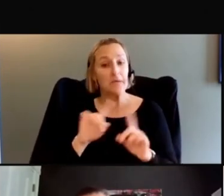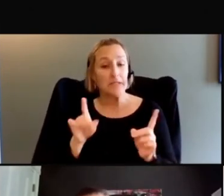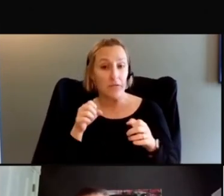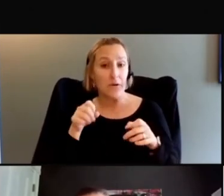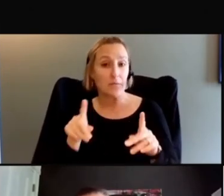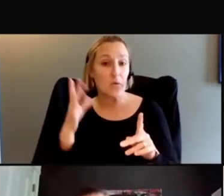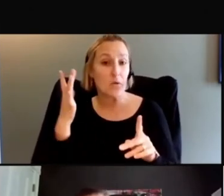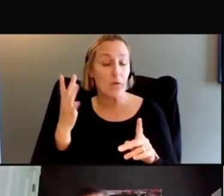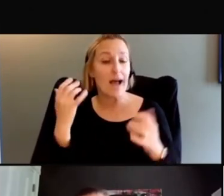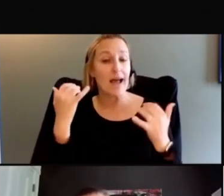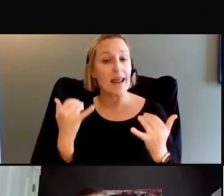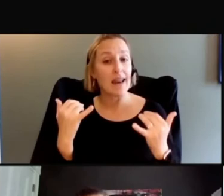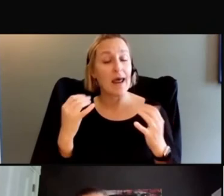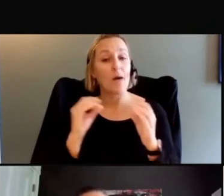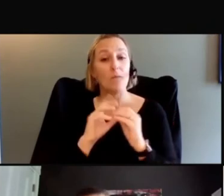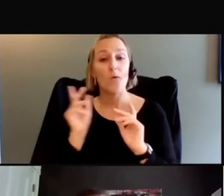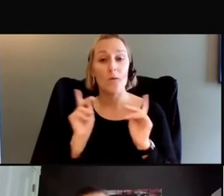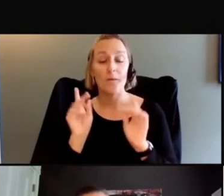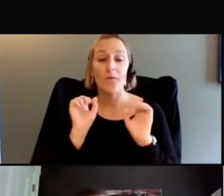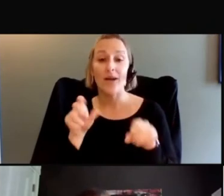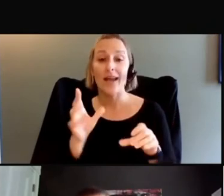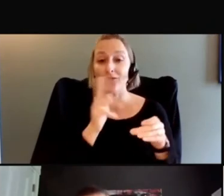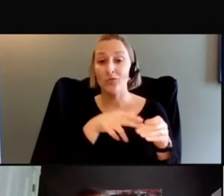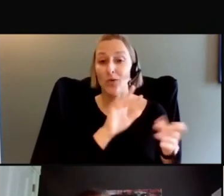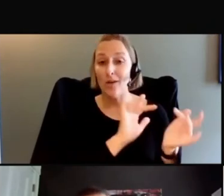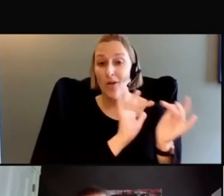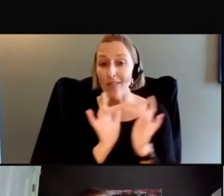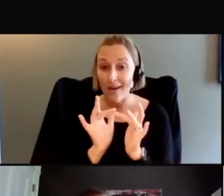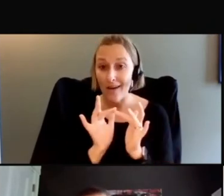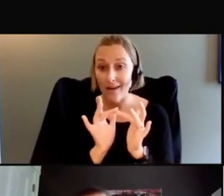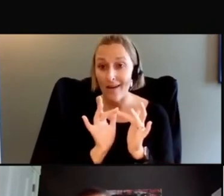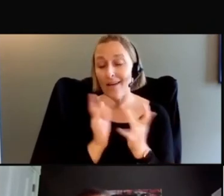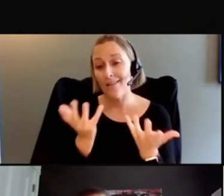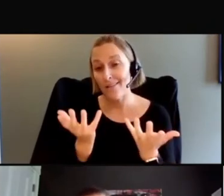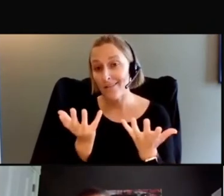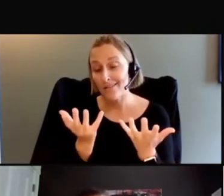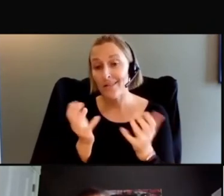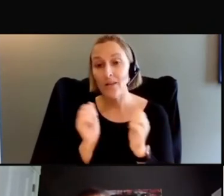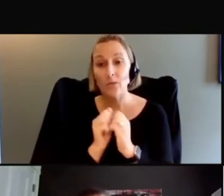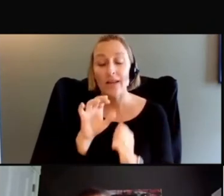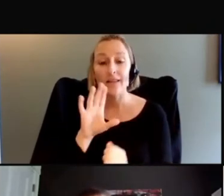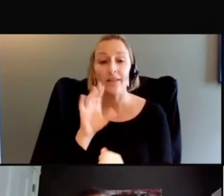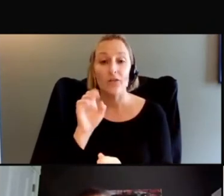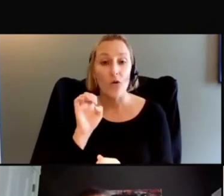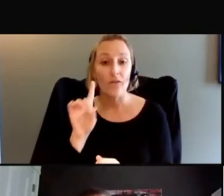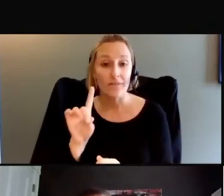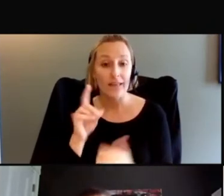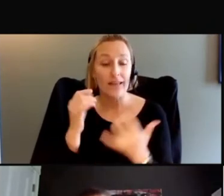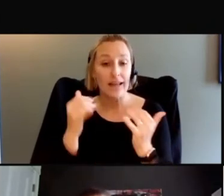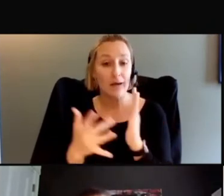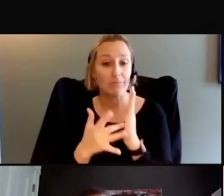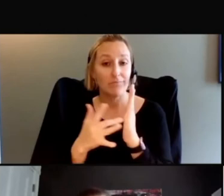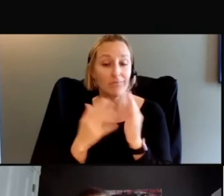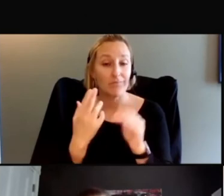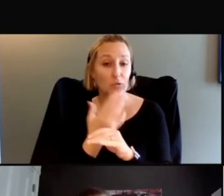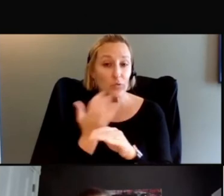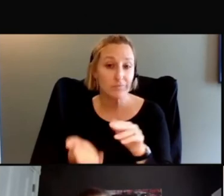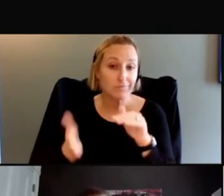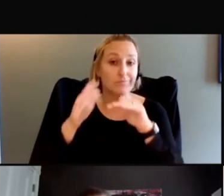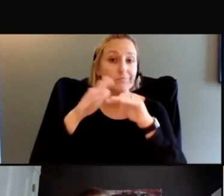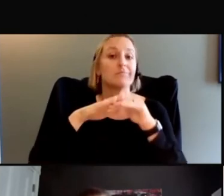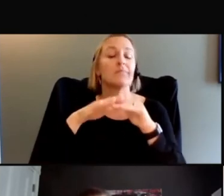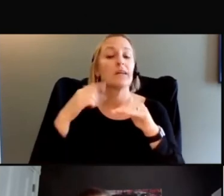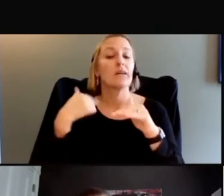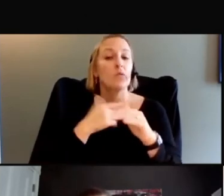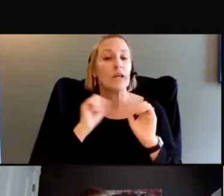a larger audience now online because of COVID naturally, the digital use was increasing. So, so we were able to